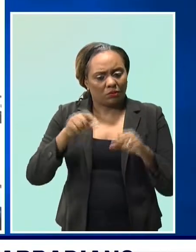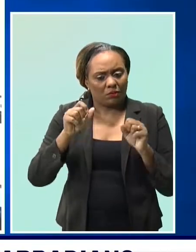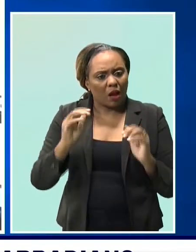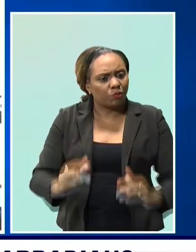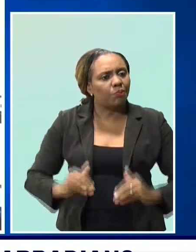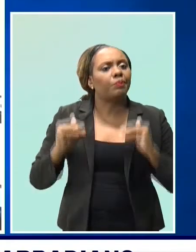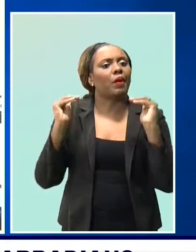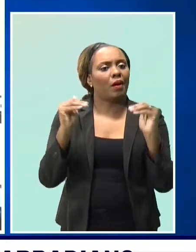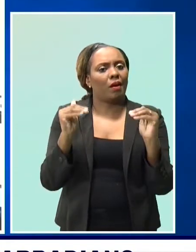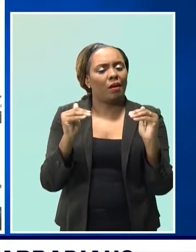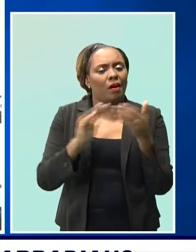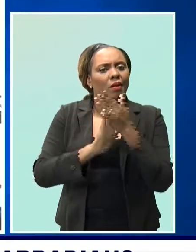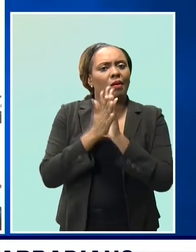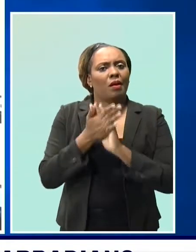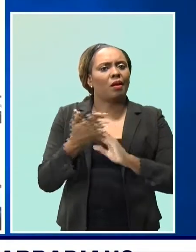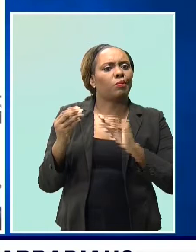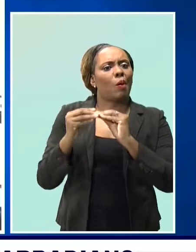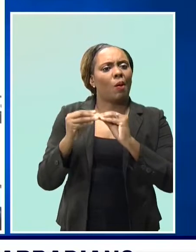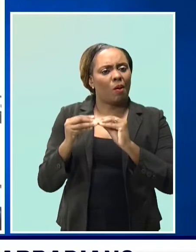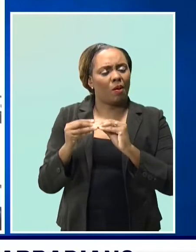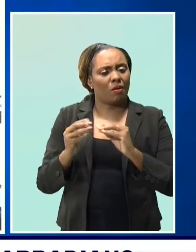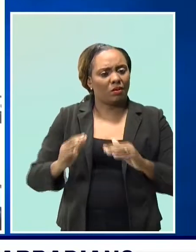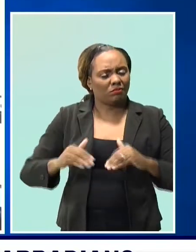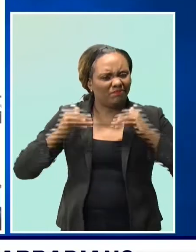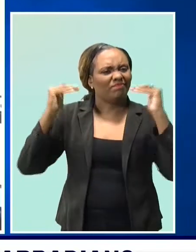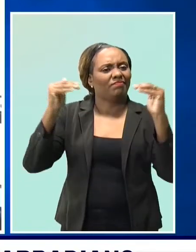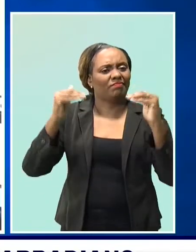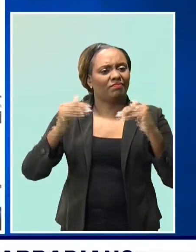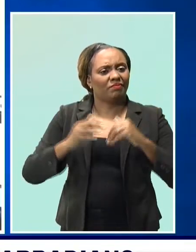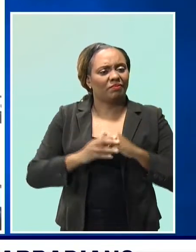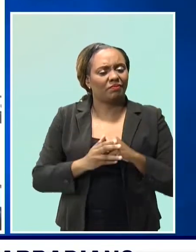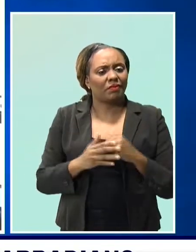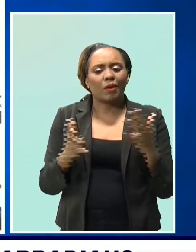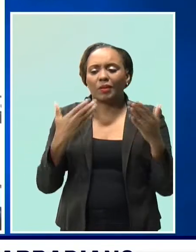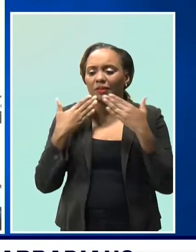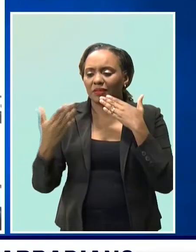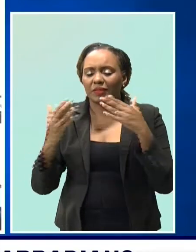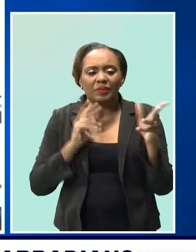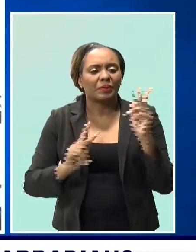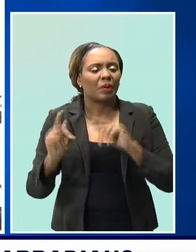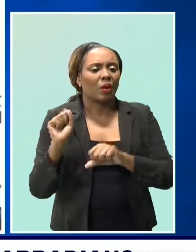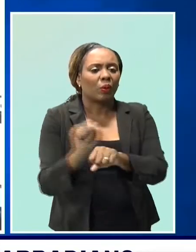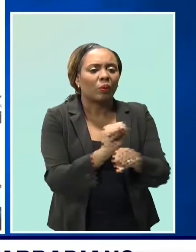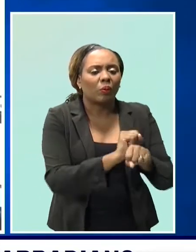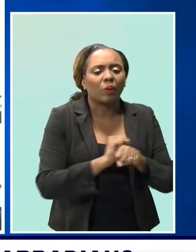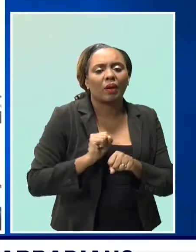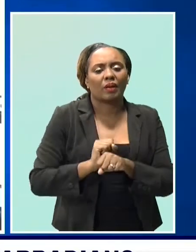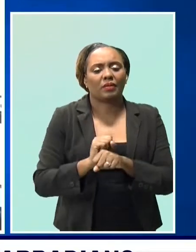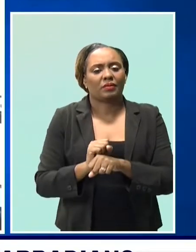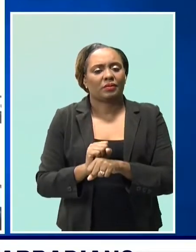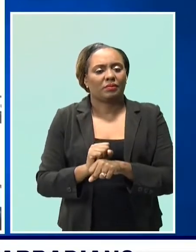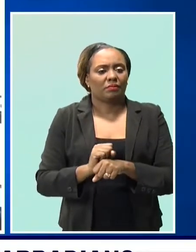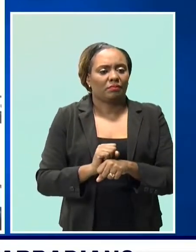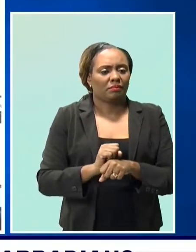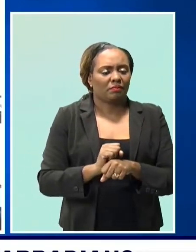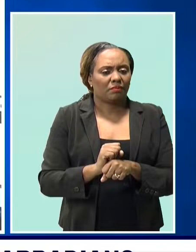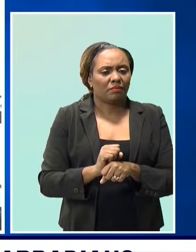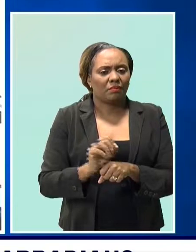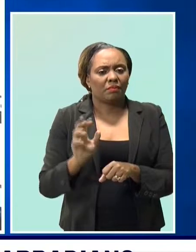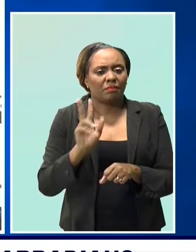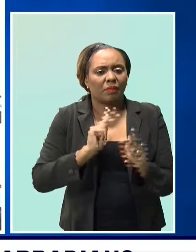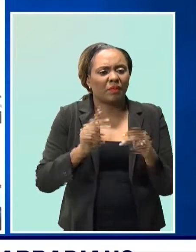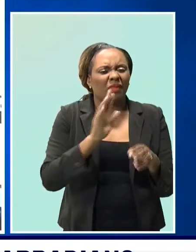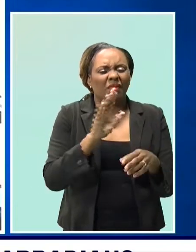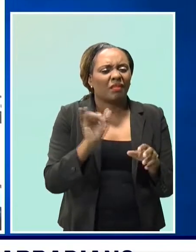hour. I want to thank all Barbados working on the front lines of the response to the COVID-19 pandemic.